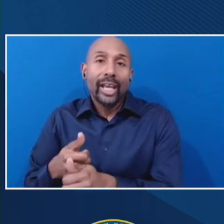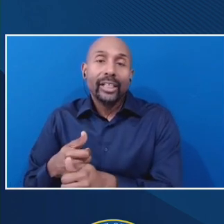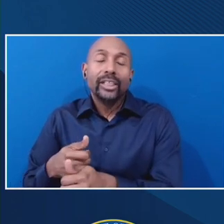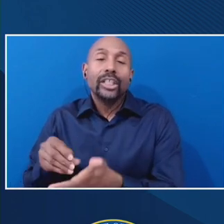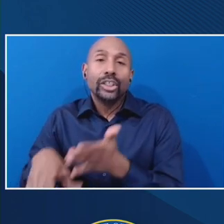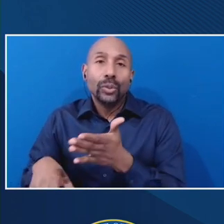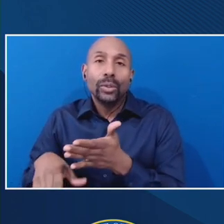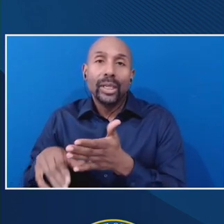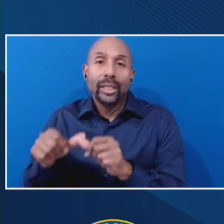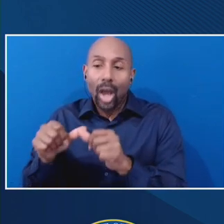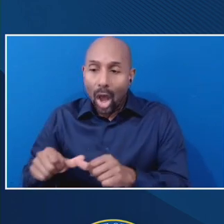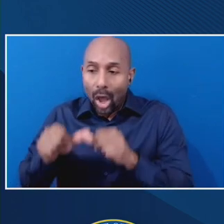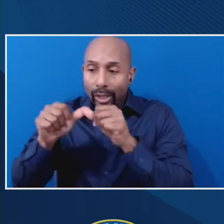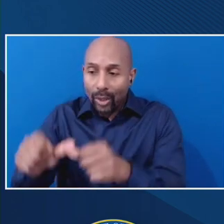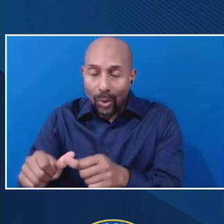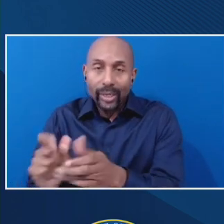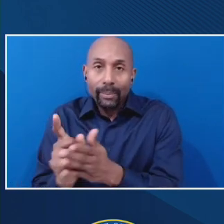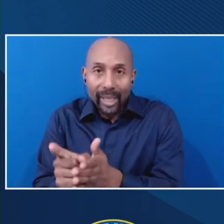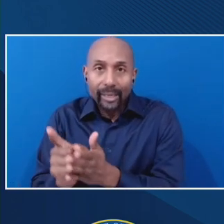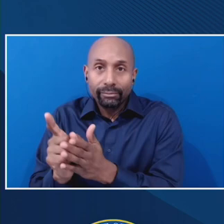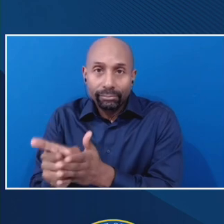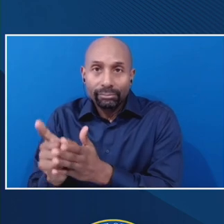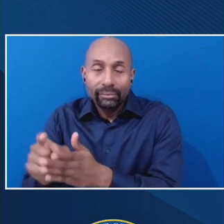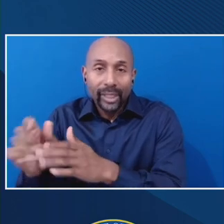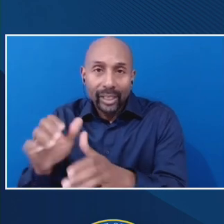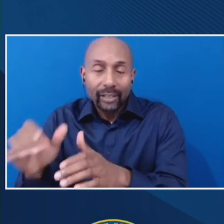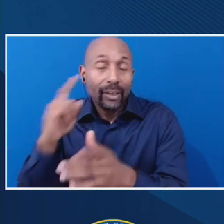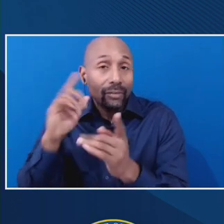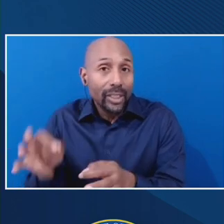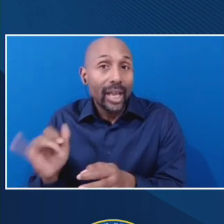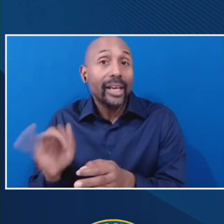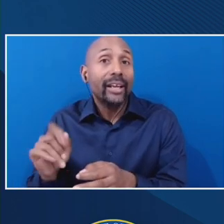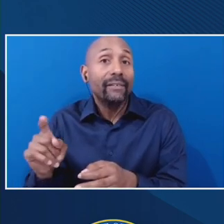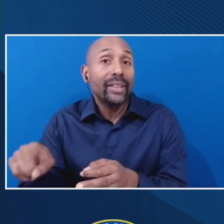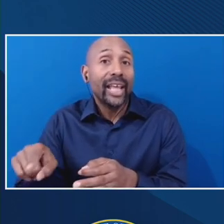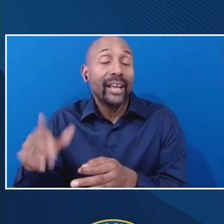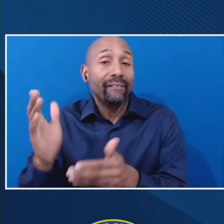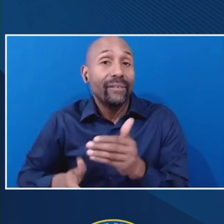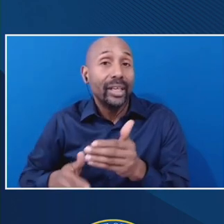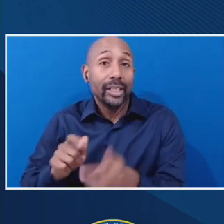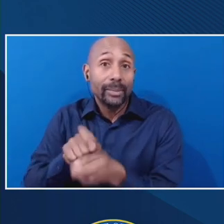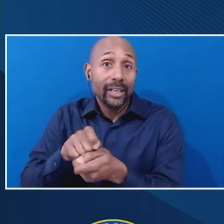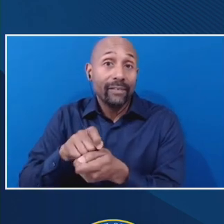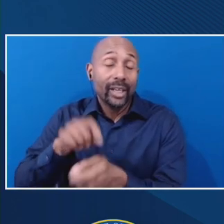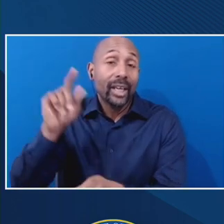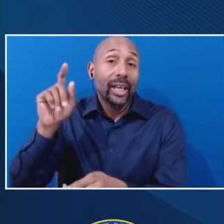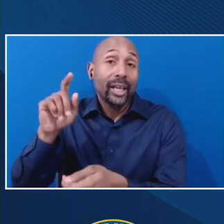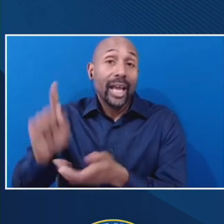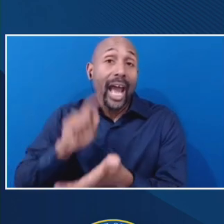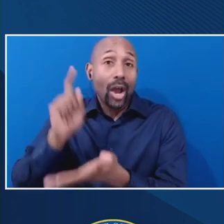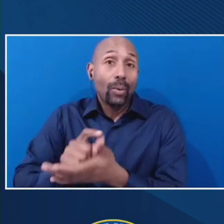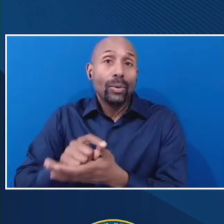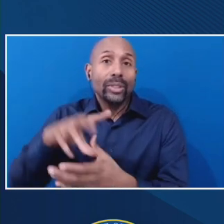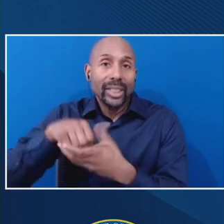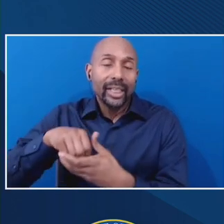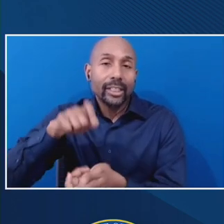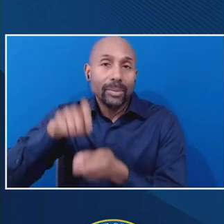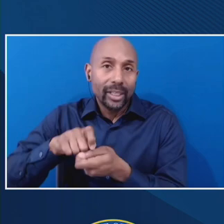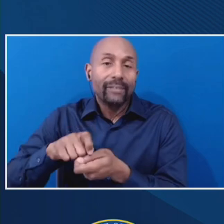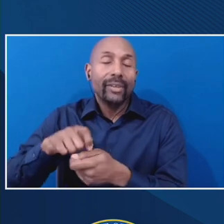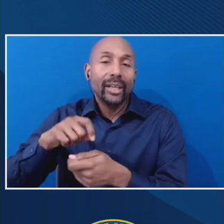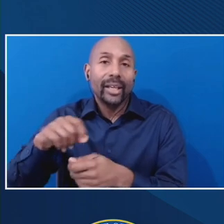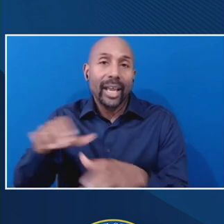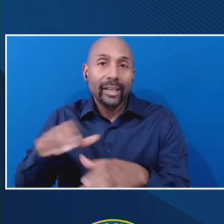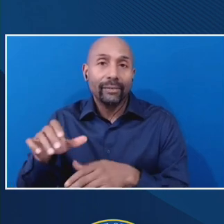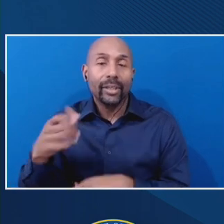by minute in order to determine whether they've completed specific hours within an activity. And we do believe that that requires